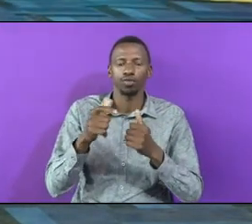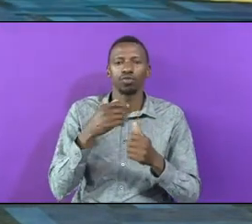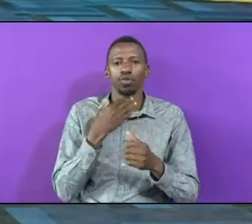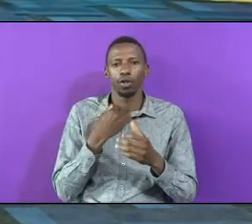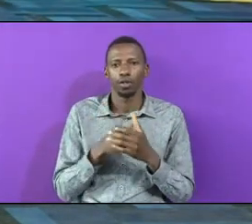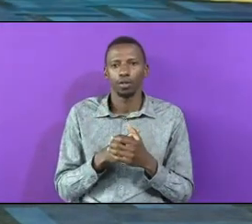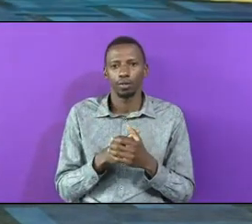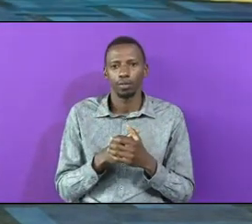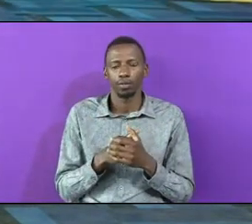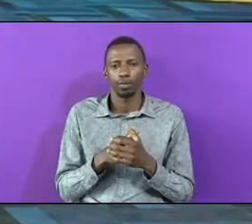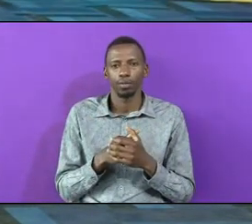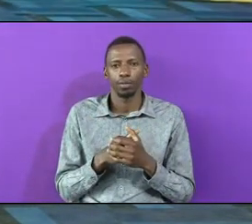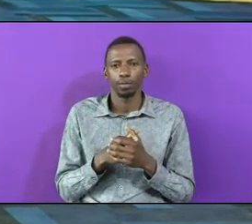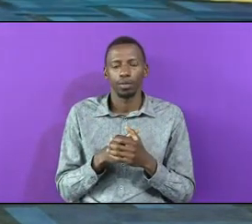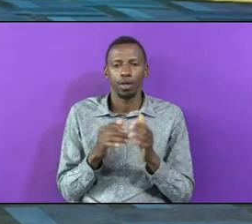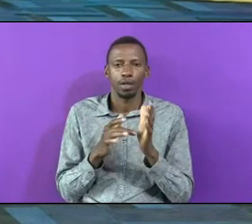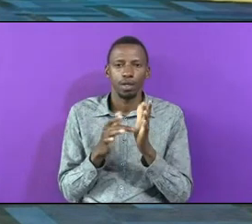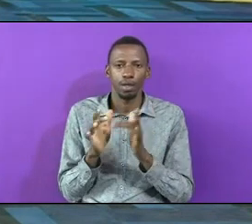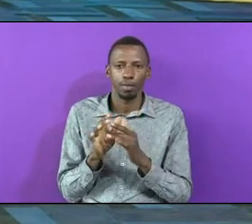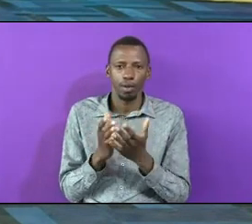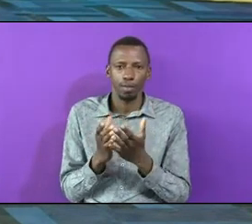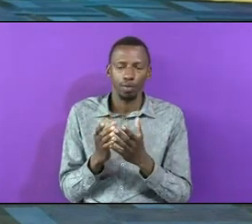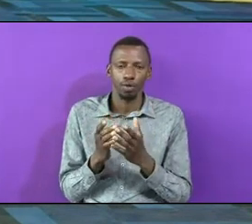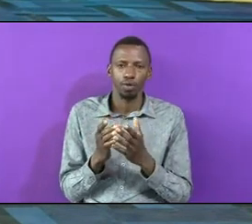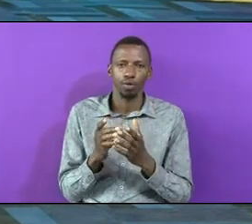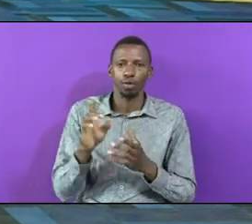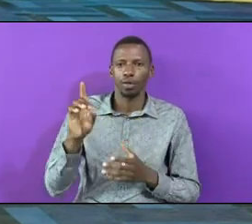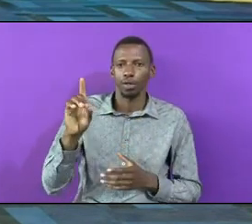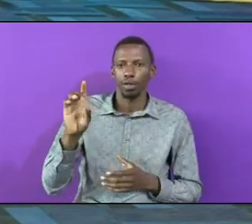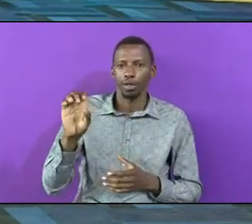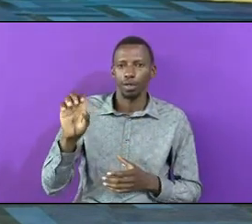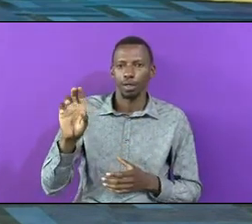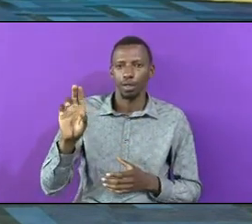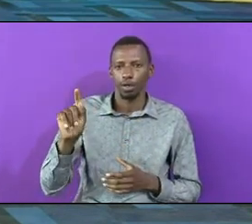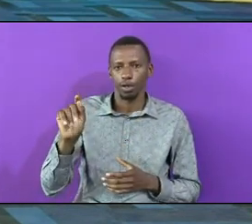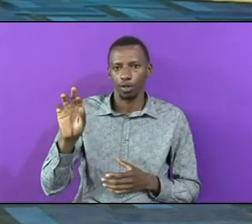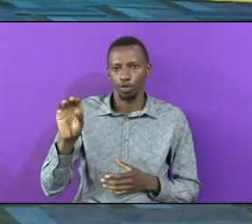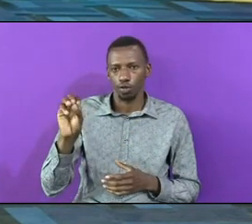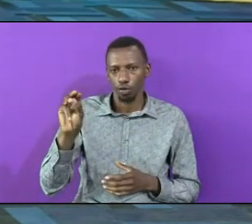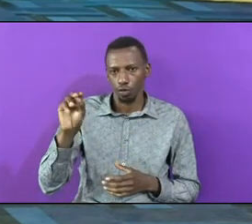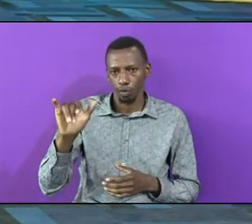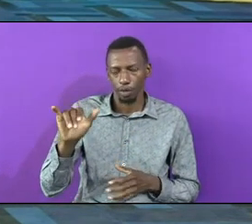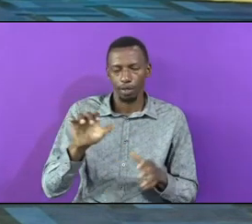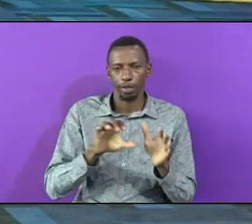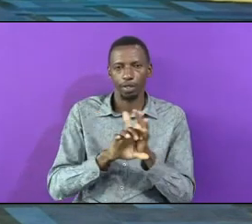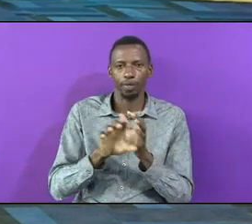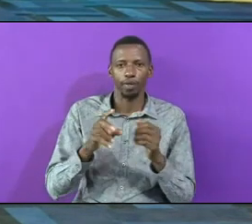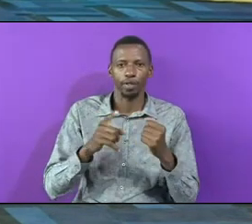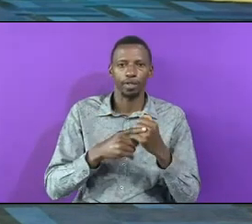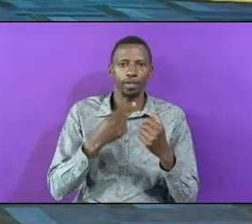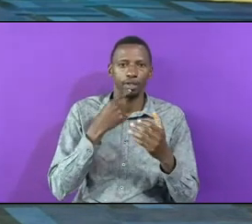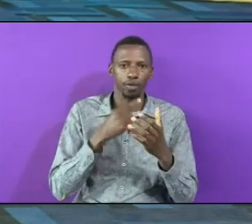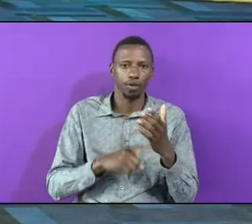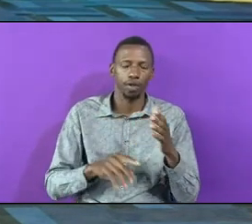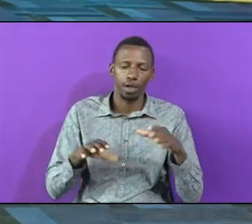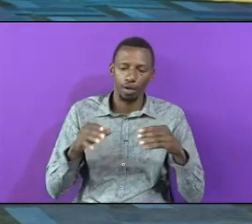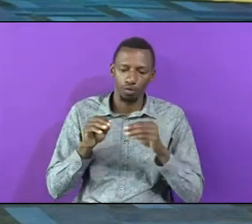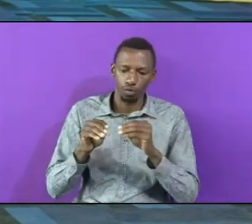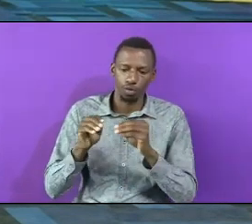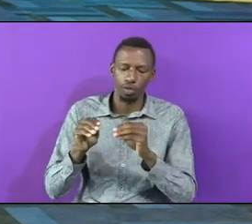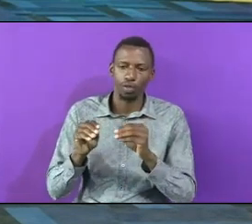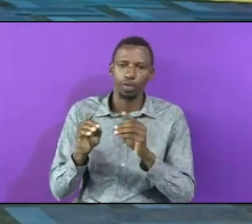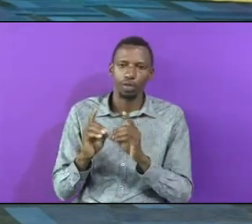Bible Tells us In the Book of Deuteronomy Chapter 6 Oh now To Disciple Children That these Words of Mine